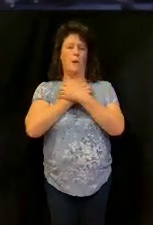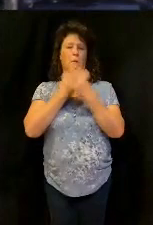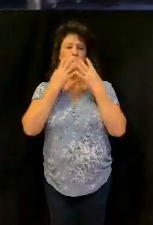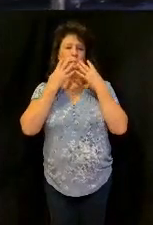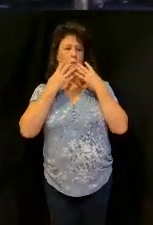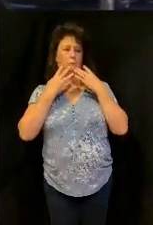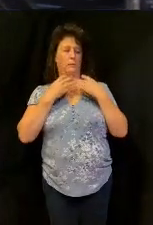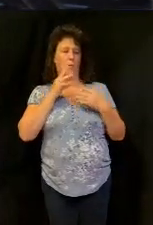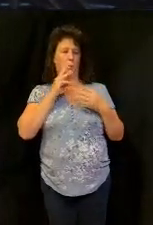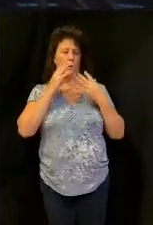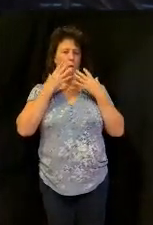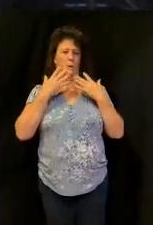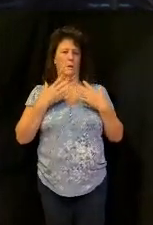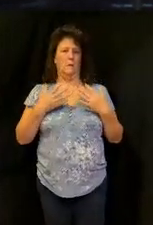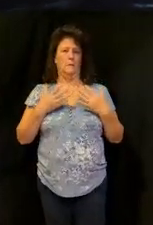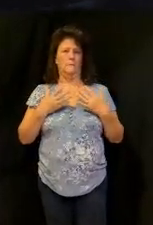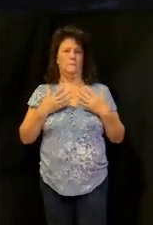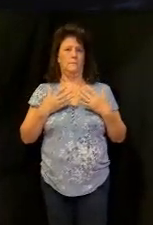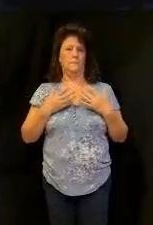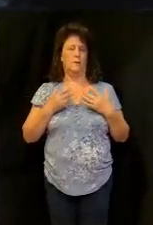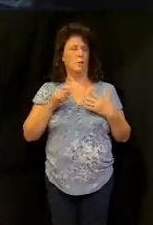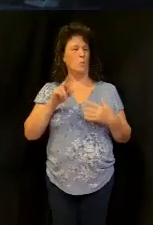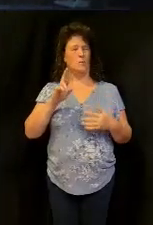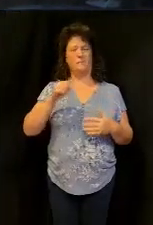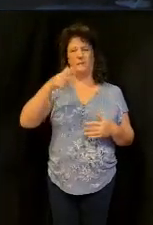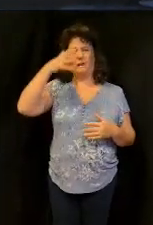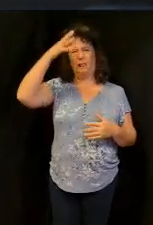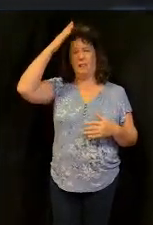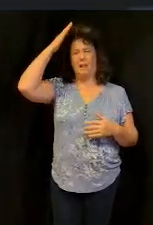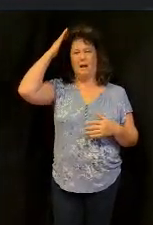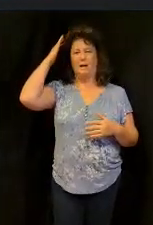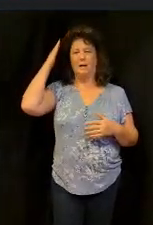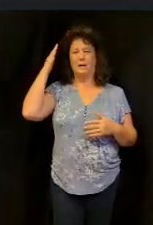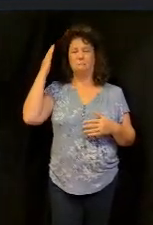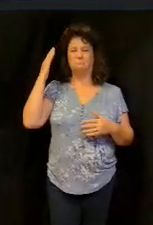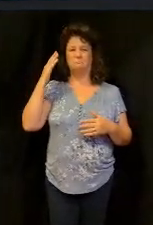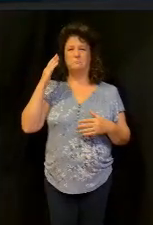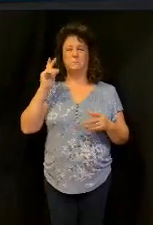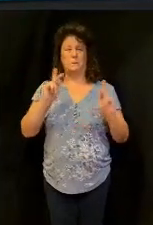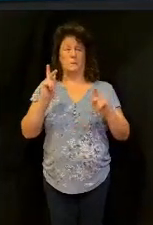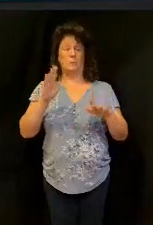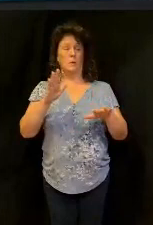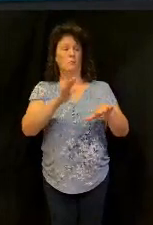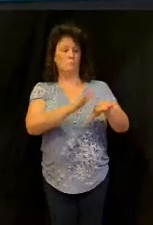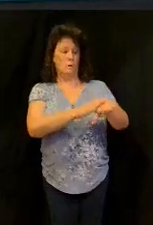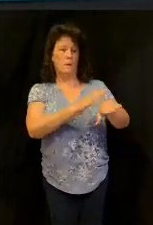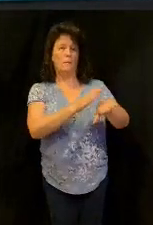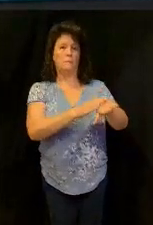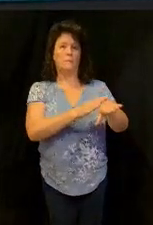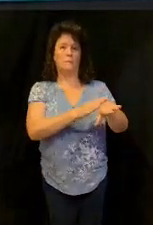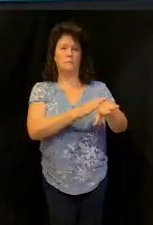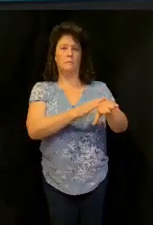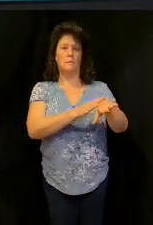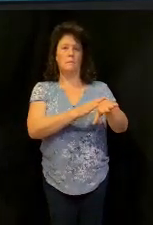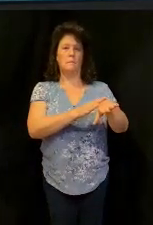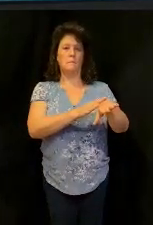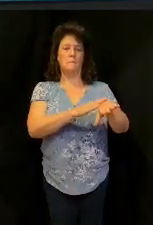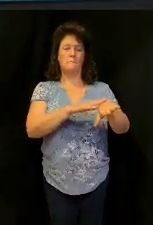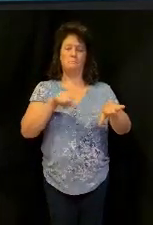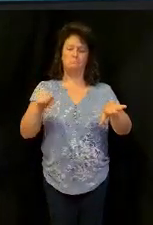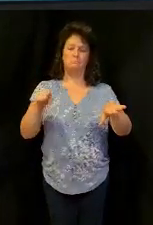saying, and, or they're, these lions, you know, they'll get in there and pet them, but you know what, they're always aware that they're still a wild beast,